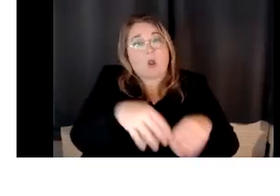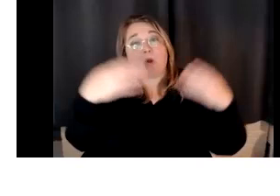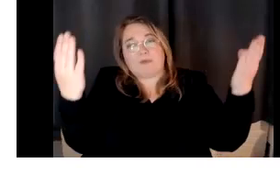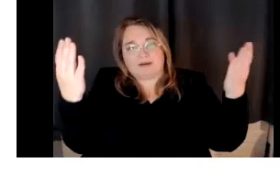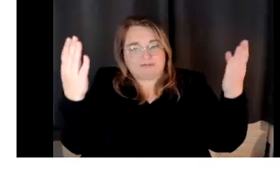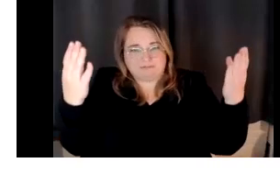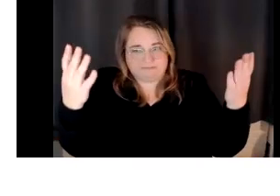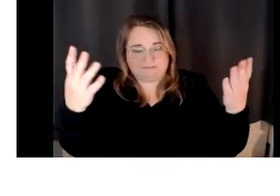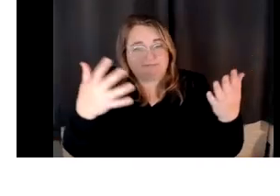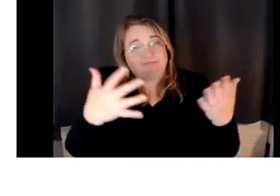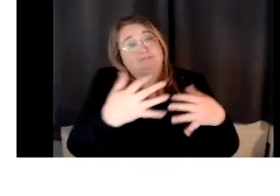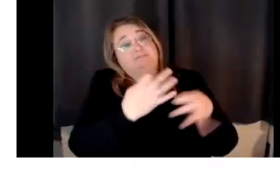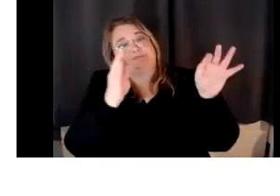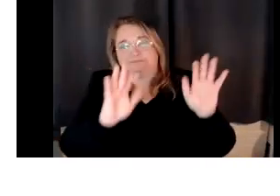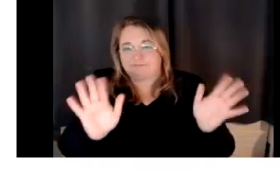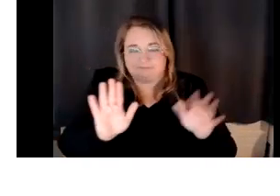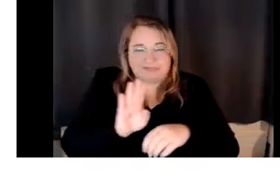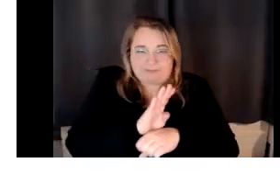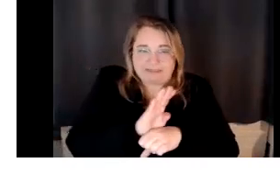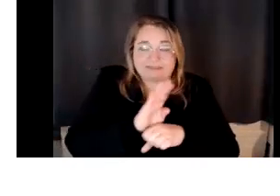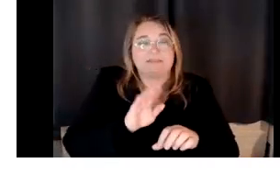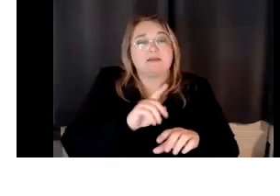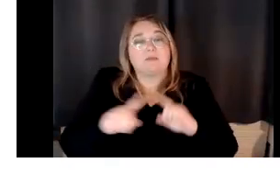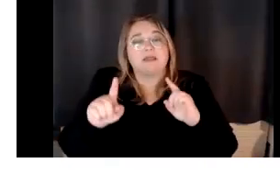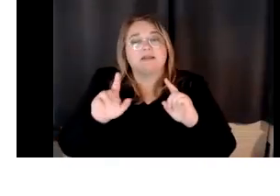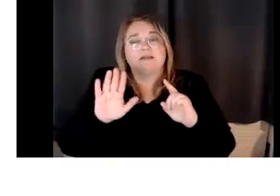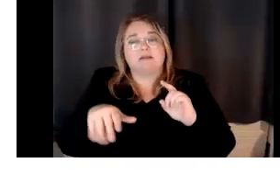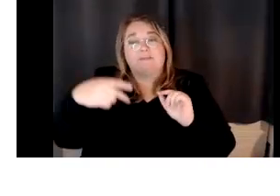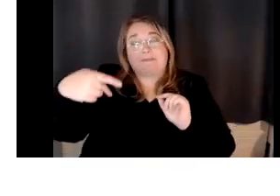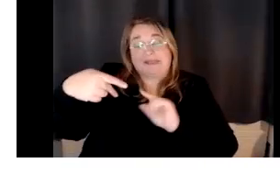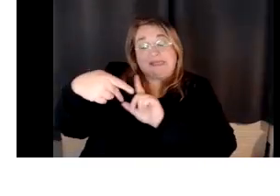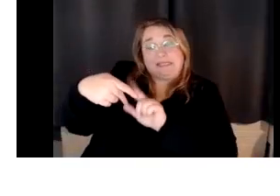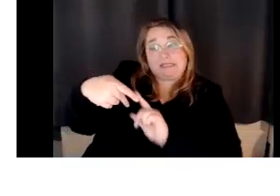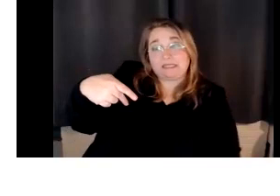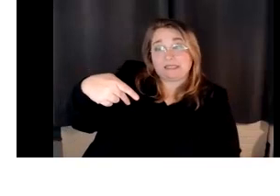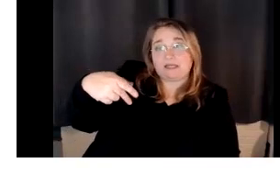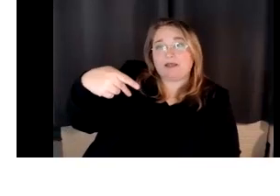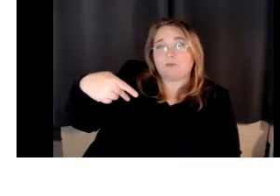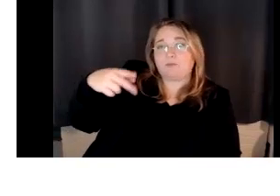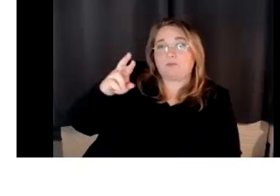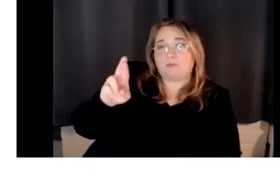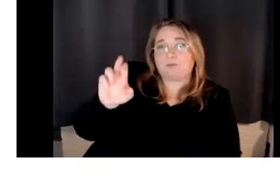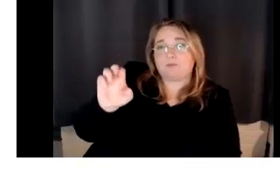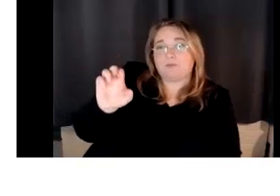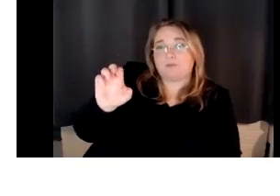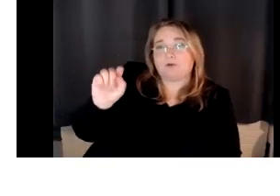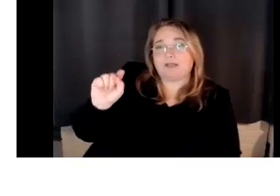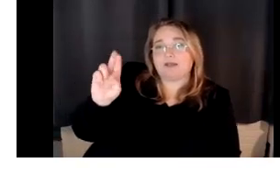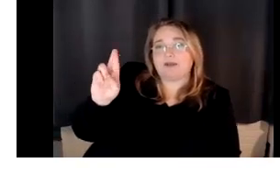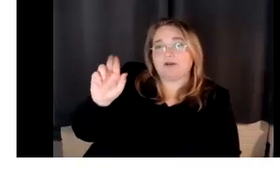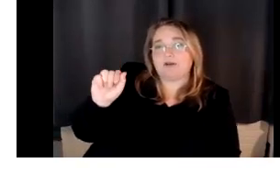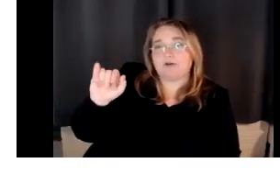Anyway, they pre-trained it. That's what the P means. Pre-trained. Okay. So generative pre-trained transformer.